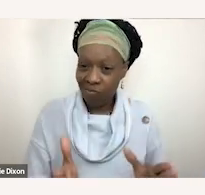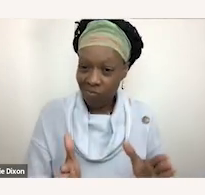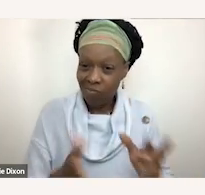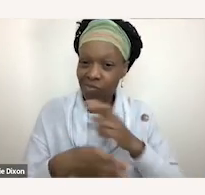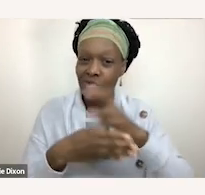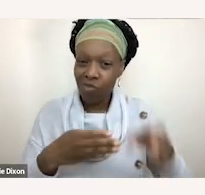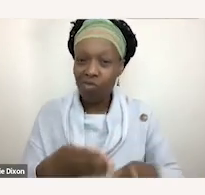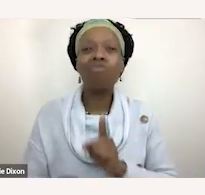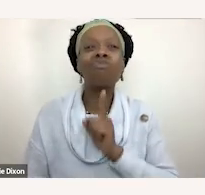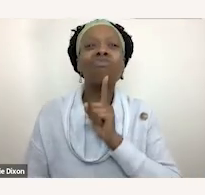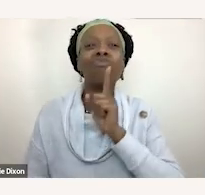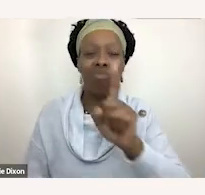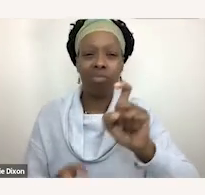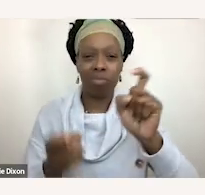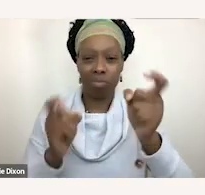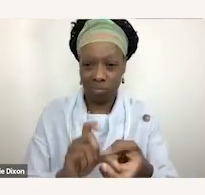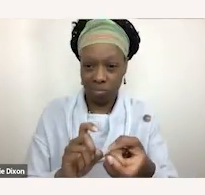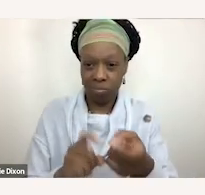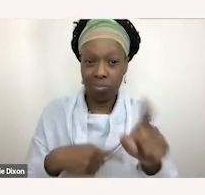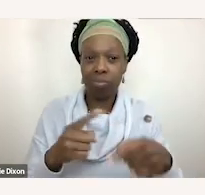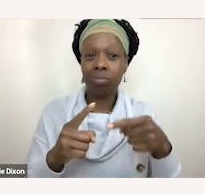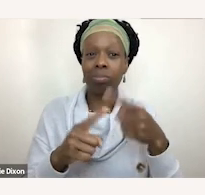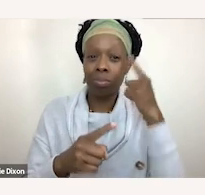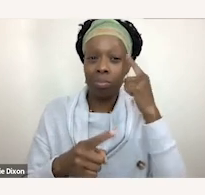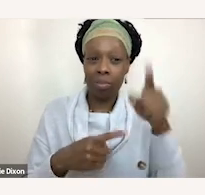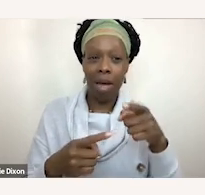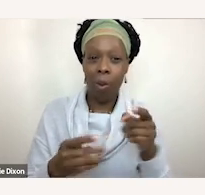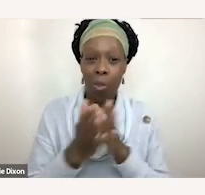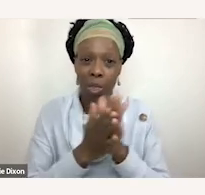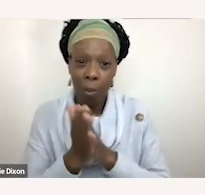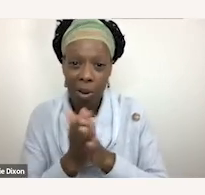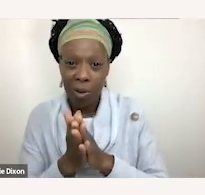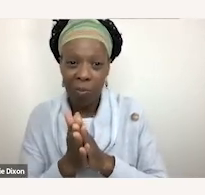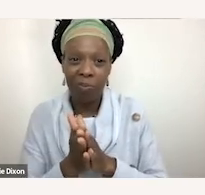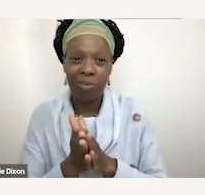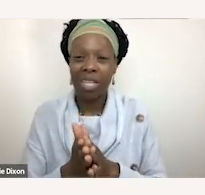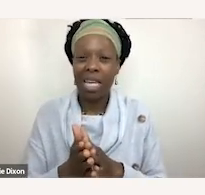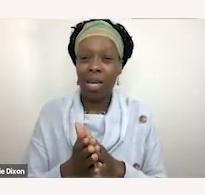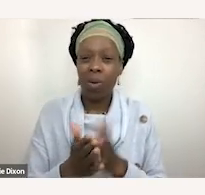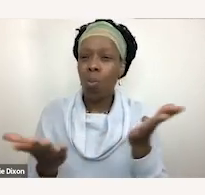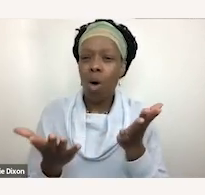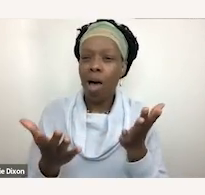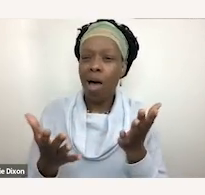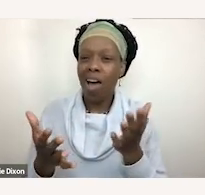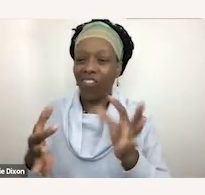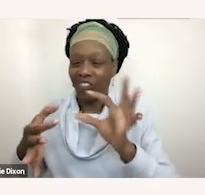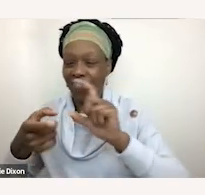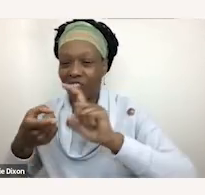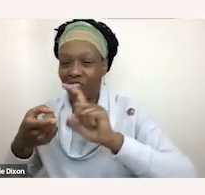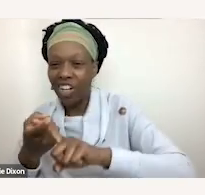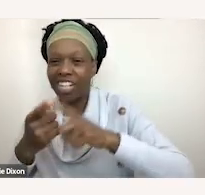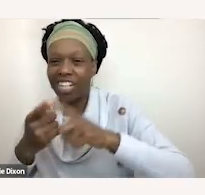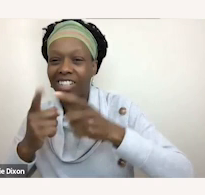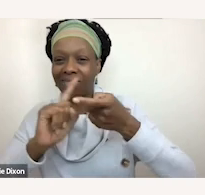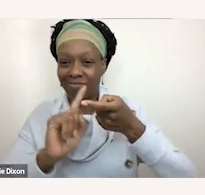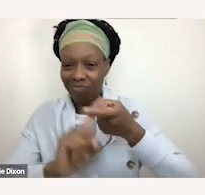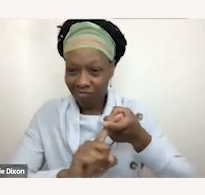and when we think about the momentum and how that cultivated it was really sort of the friendships that happened and so if